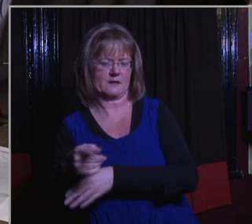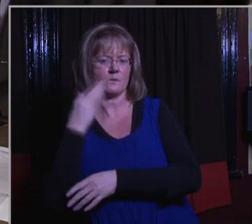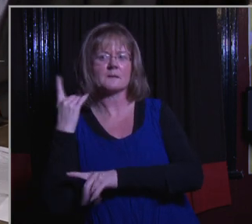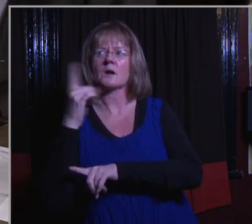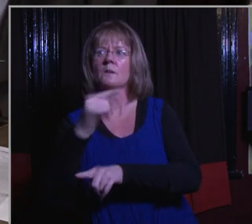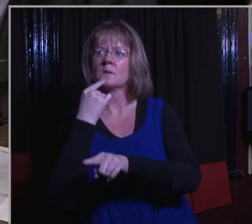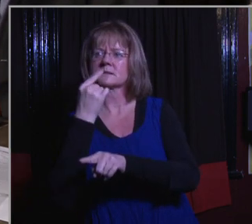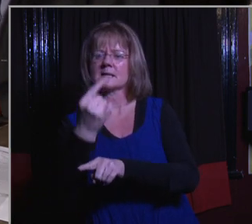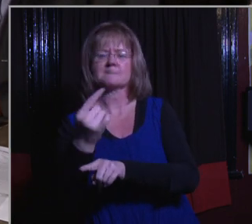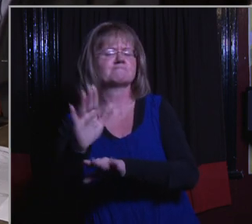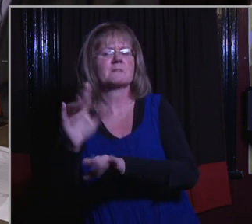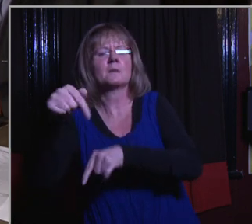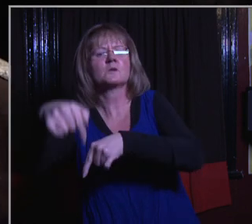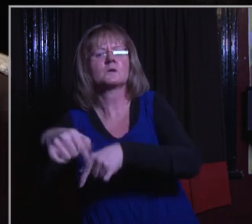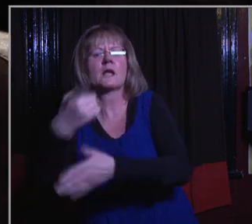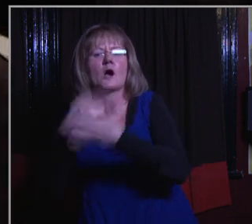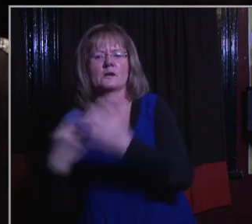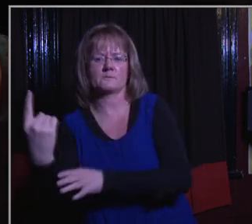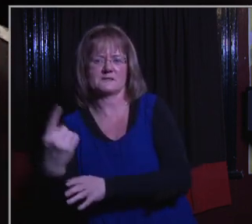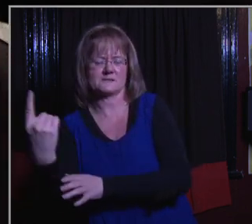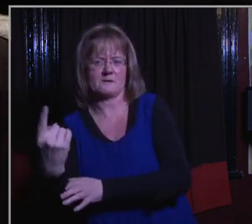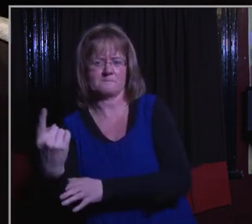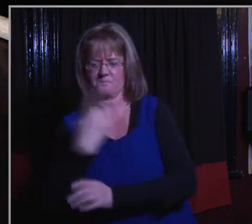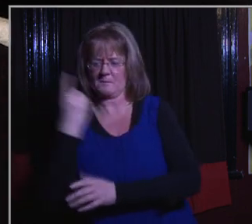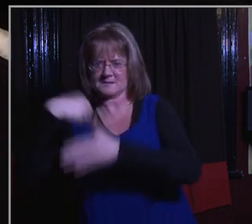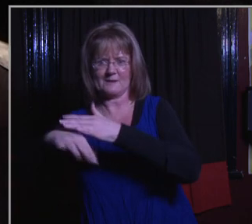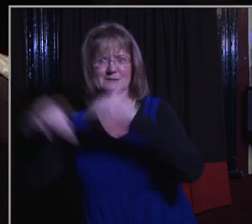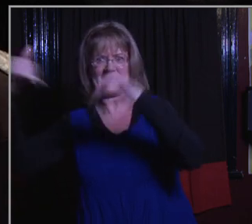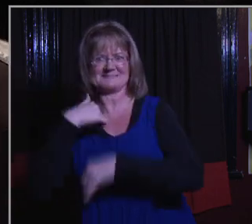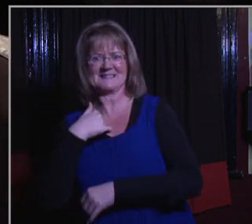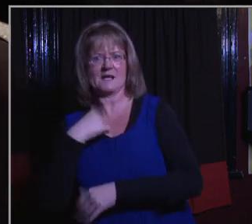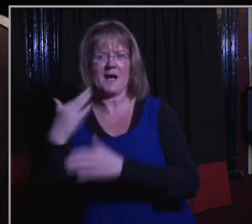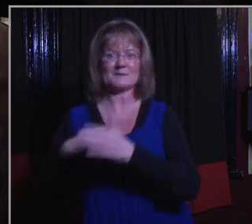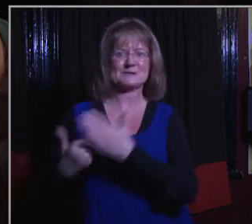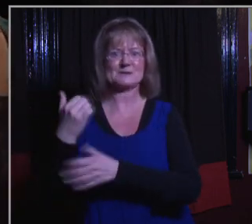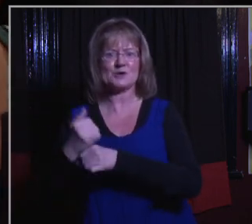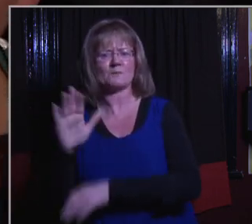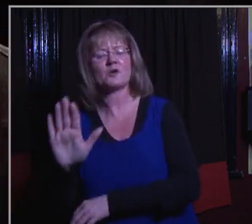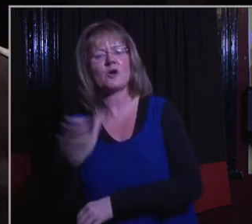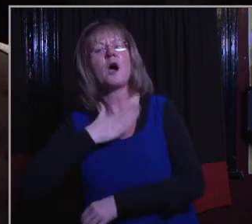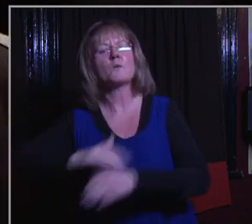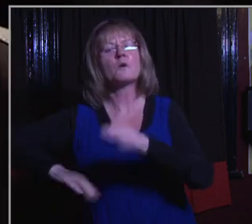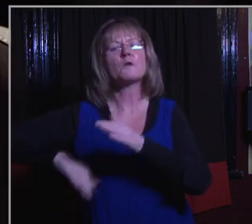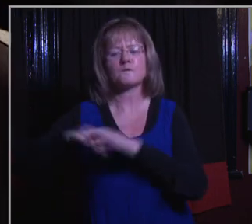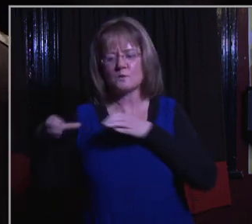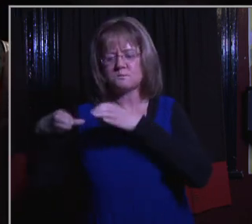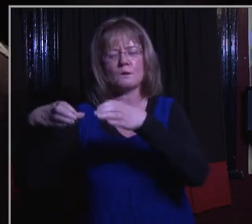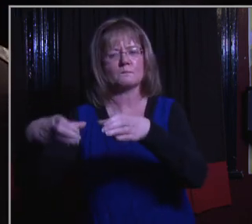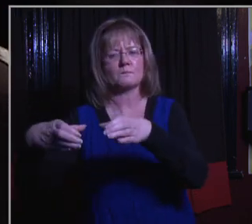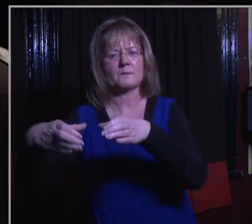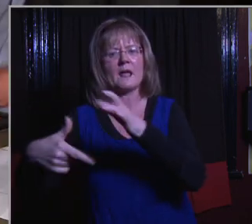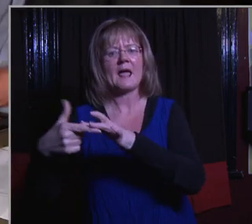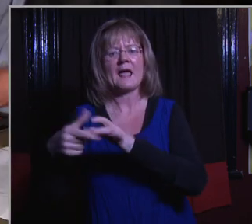we can say I'm not here just for myself to get myself into Parliament because I want a new job. I actually want our whole kaupapa there and our